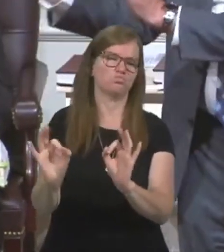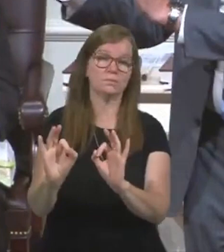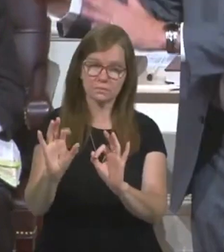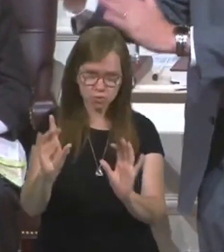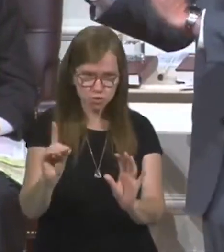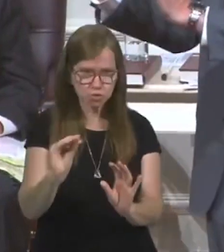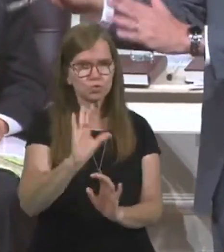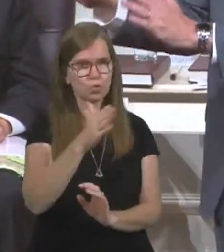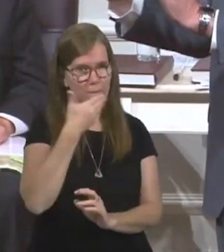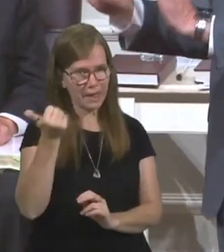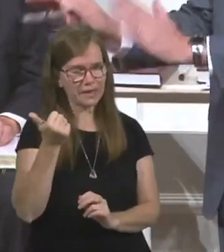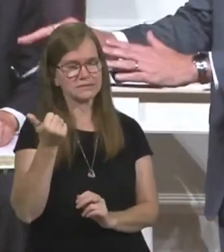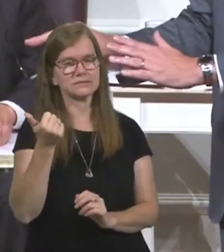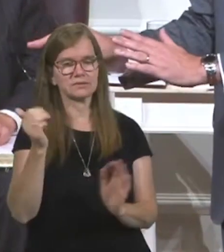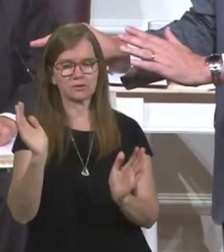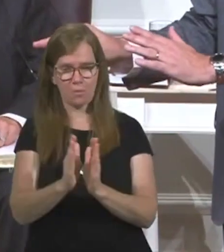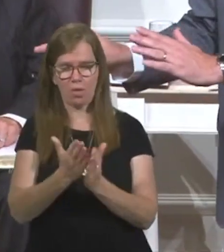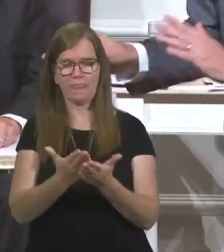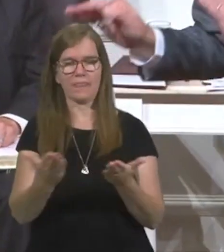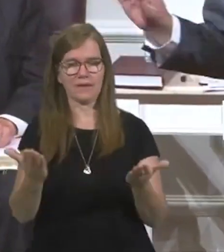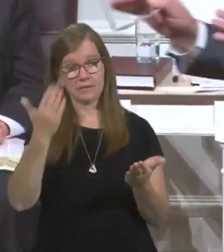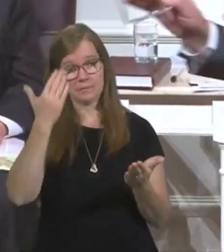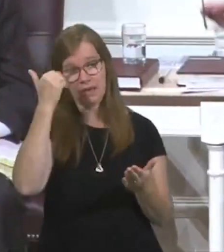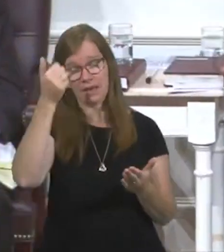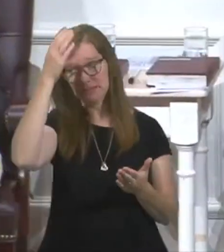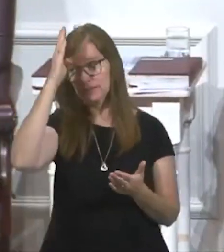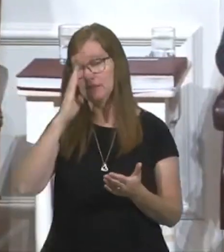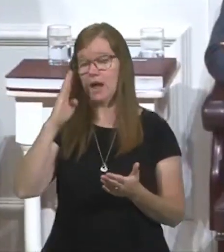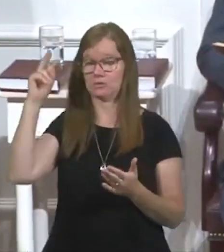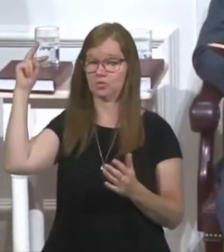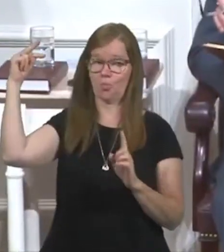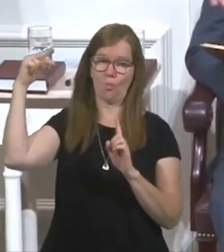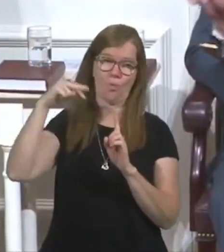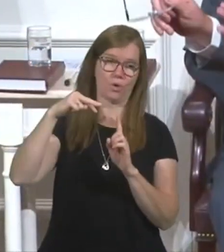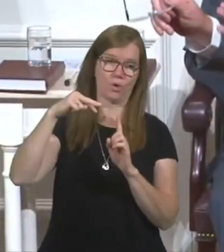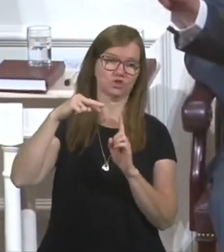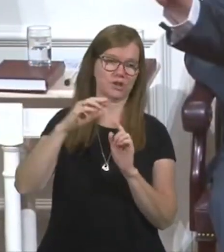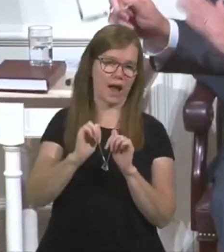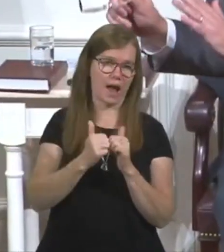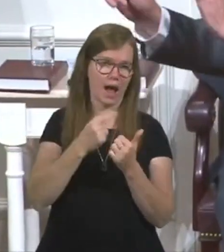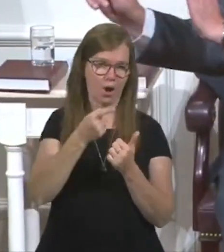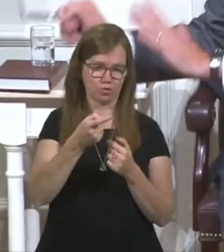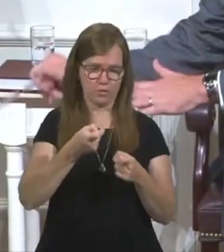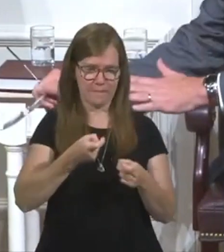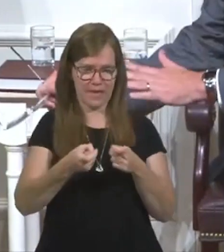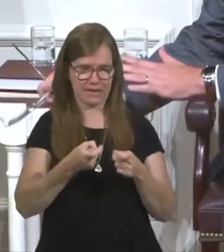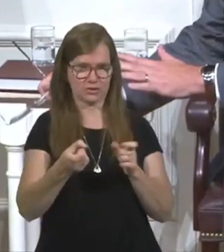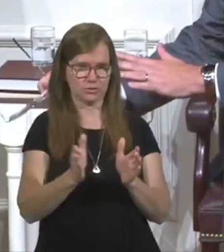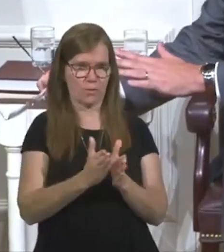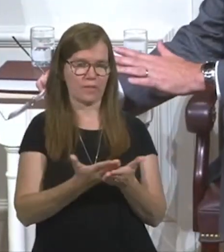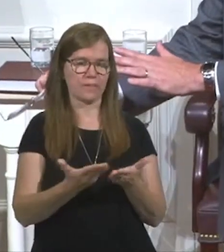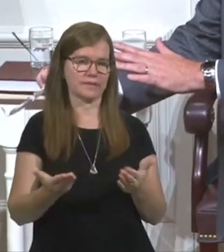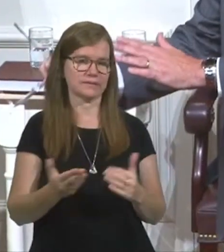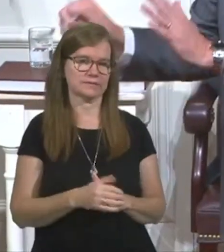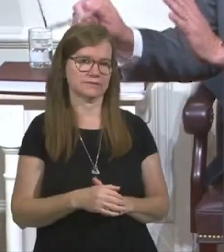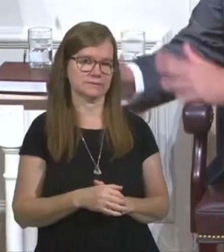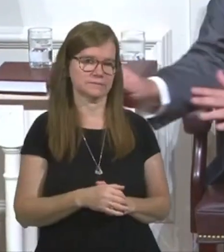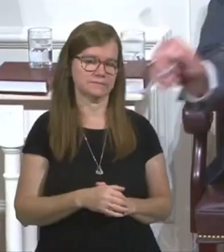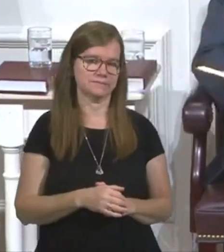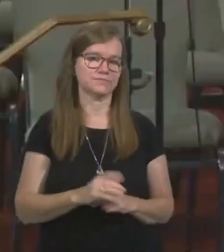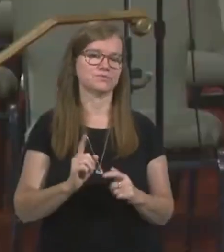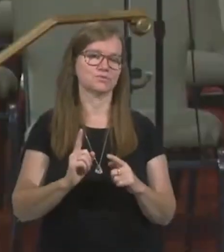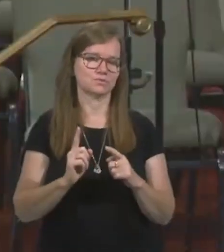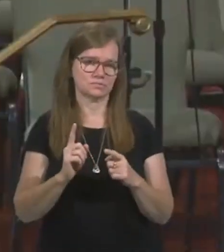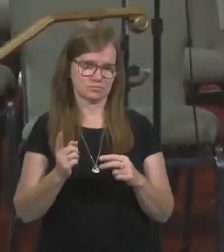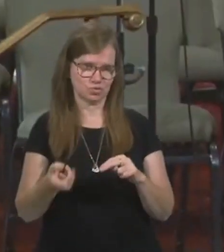do the best you can in the little things because God's watching how you handle and manage little things to